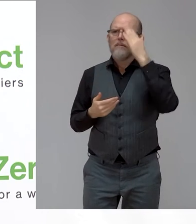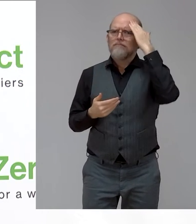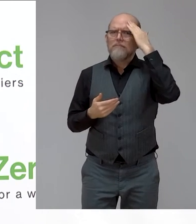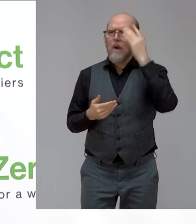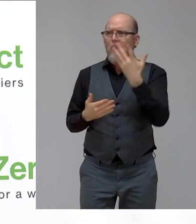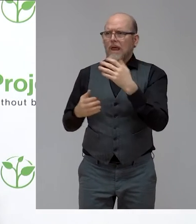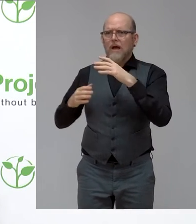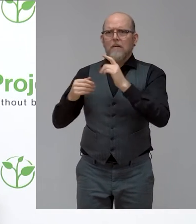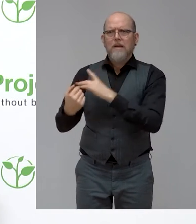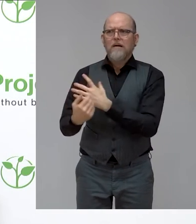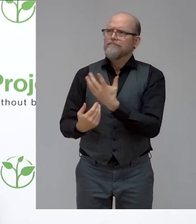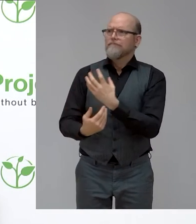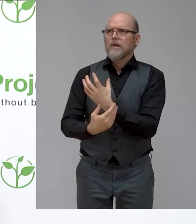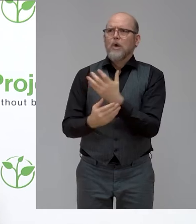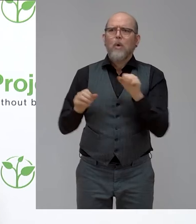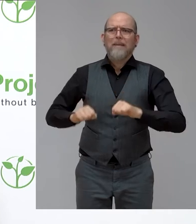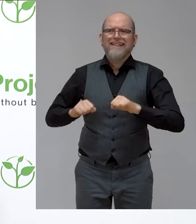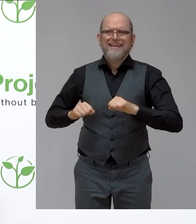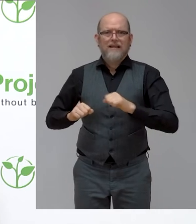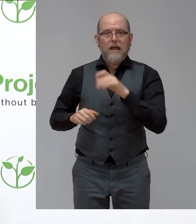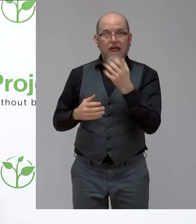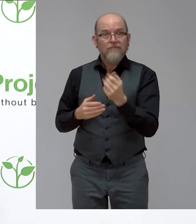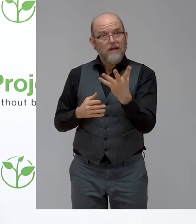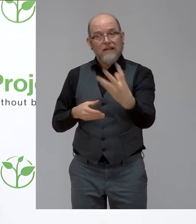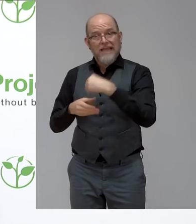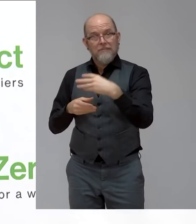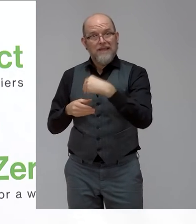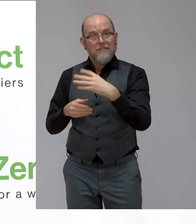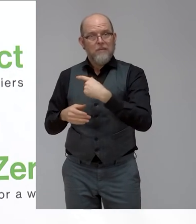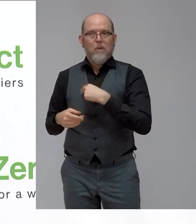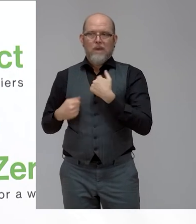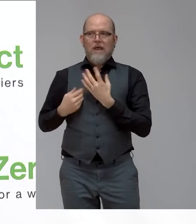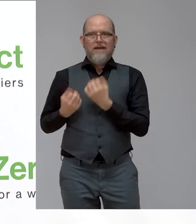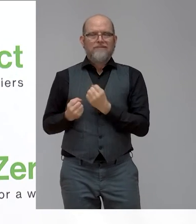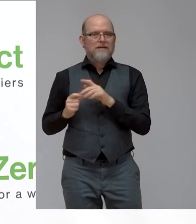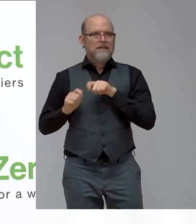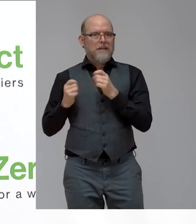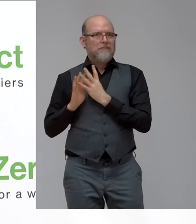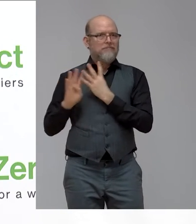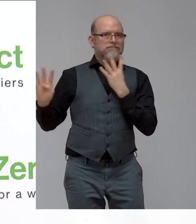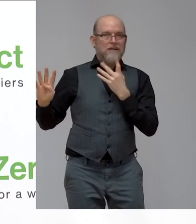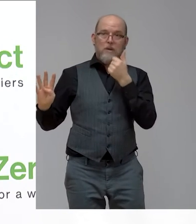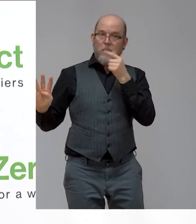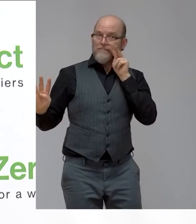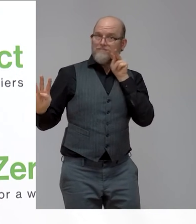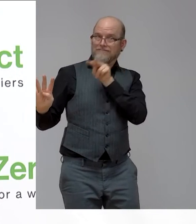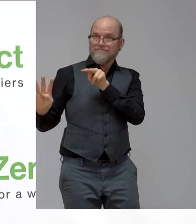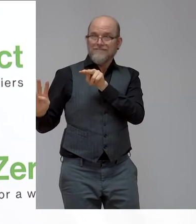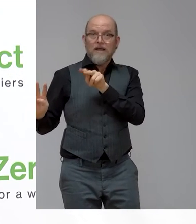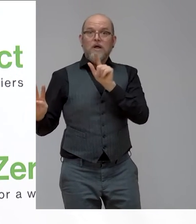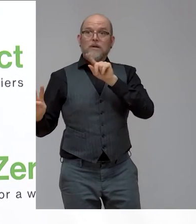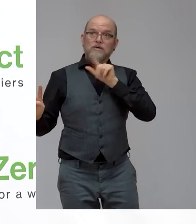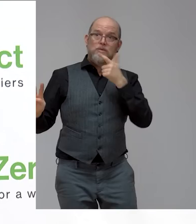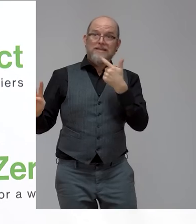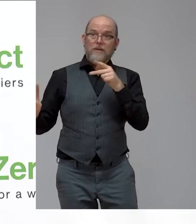experience to our clients from this category. So that is one point of view. The second point of view is that different people